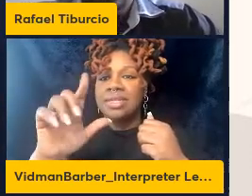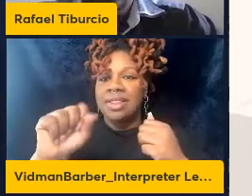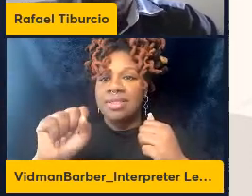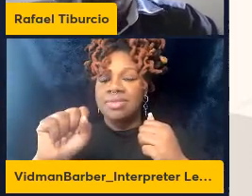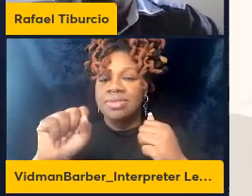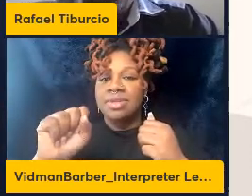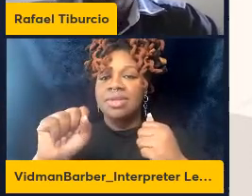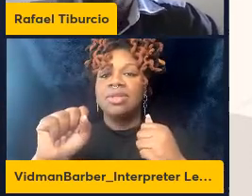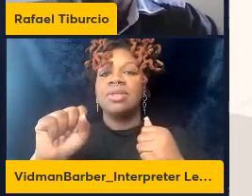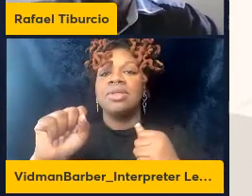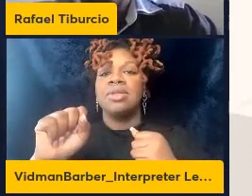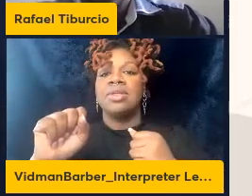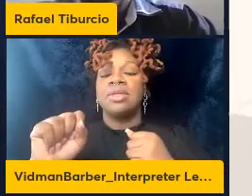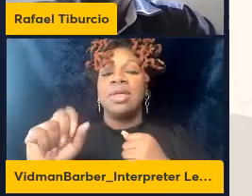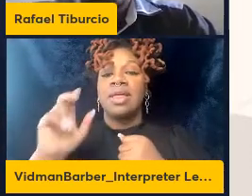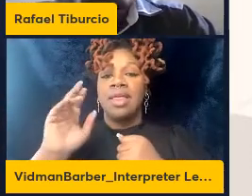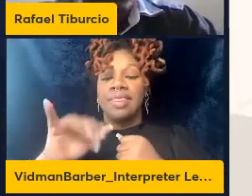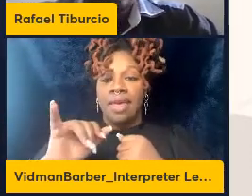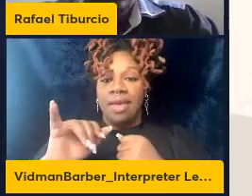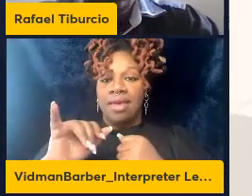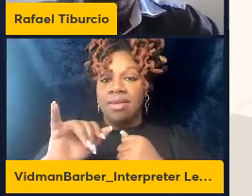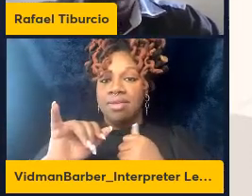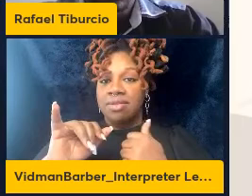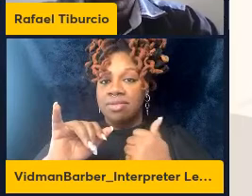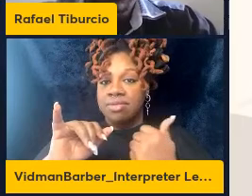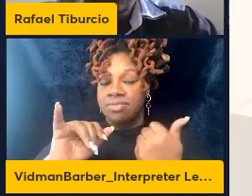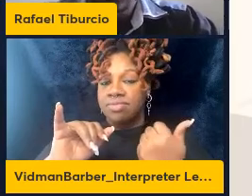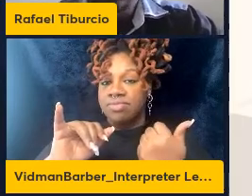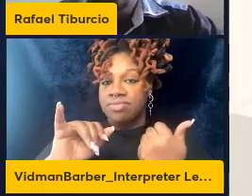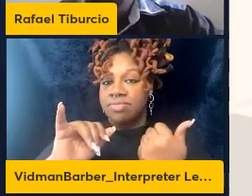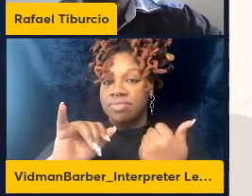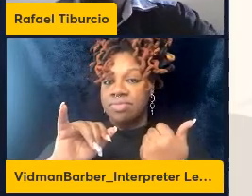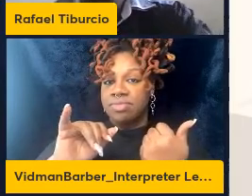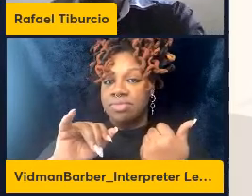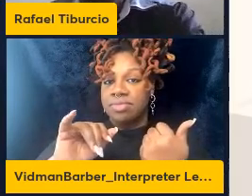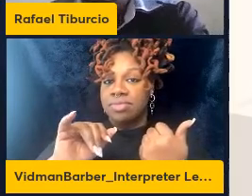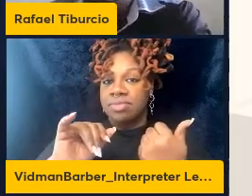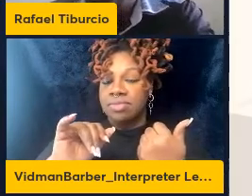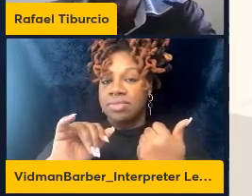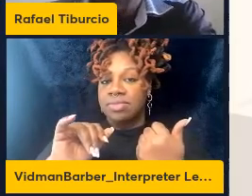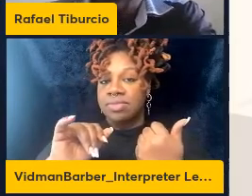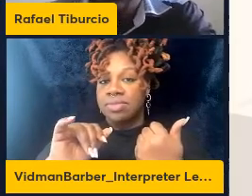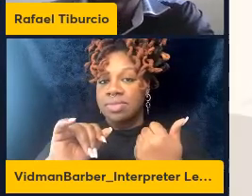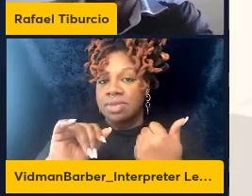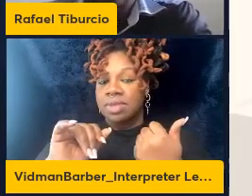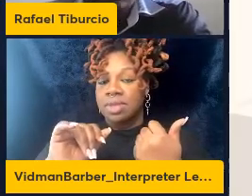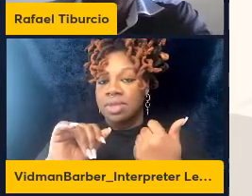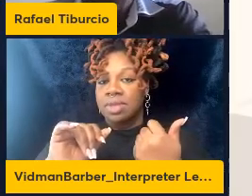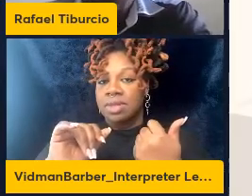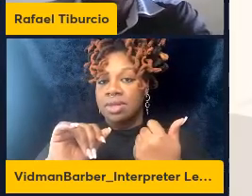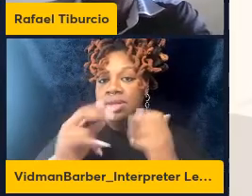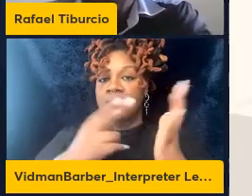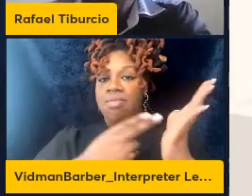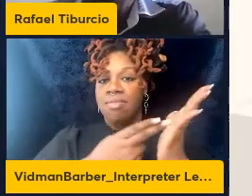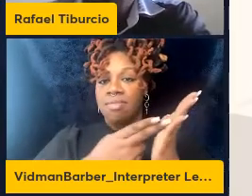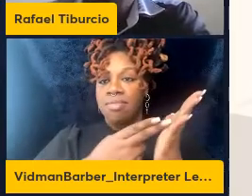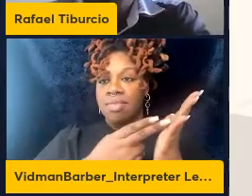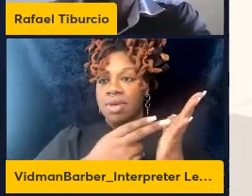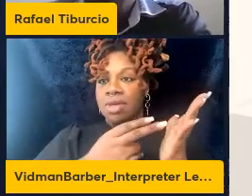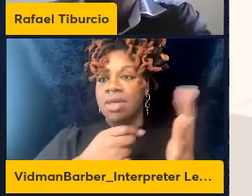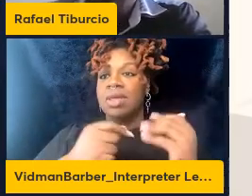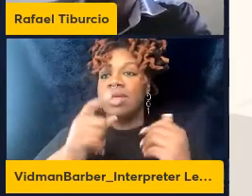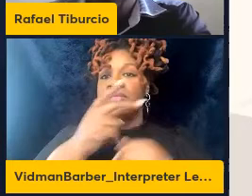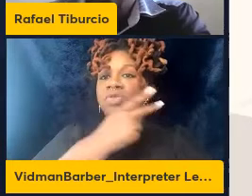compensatory mechanism in face of a severe lymphopenia and as a matter of fact these patients that